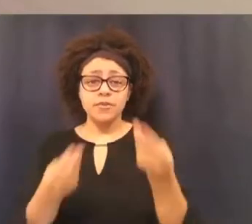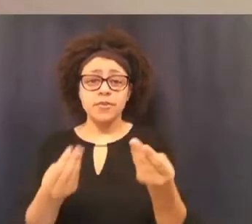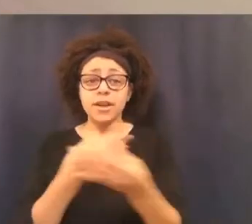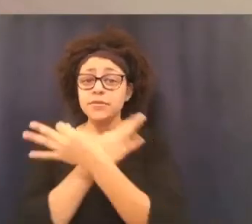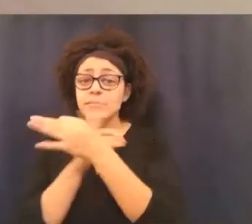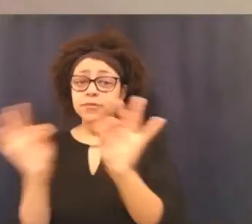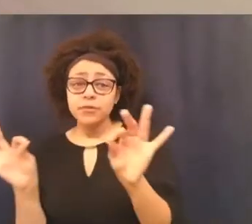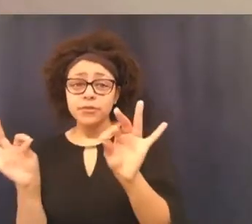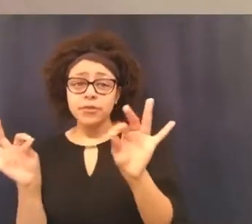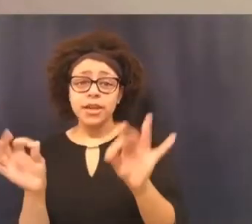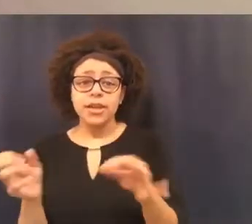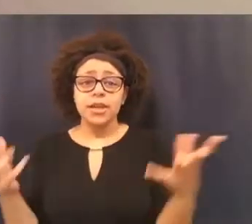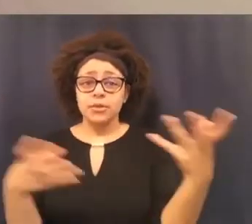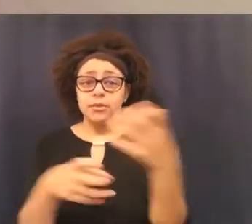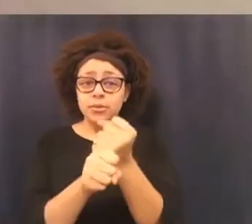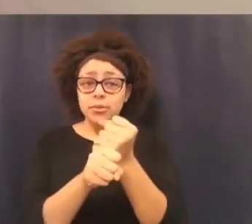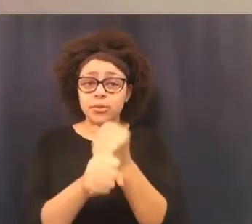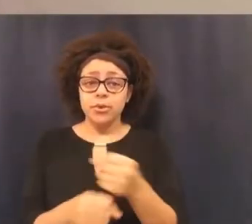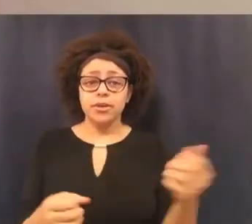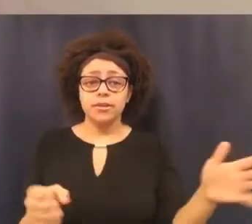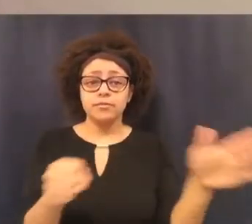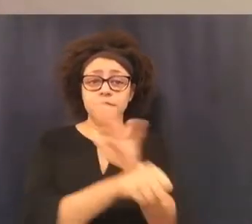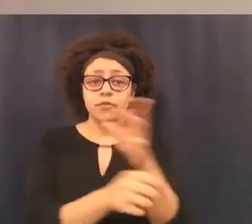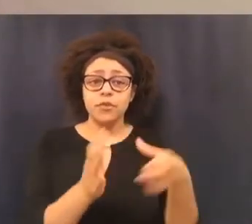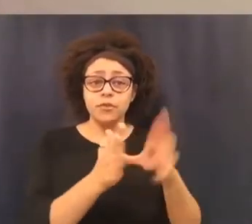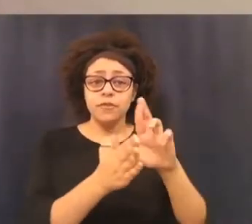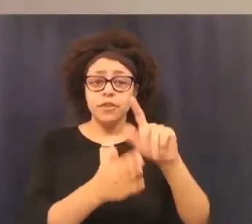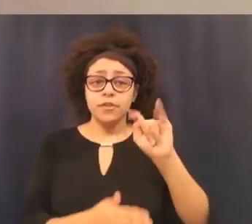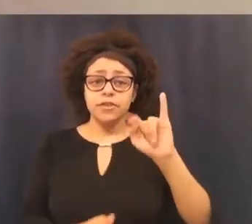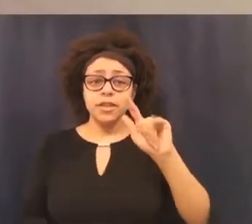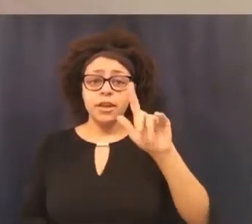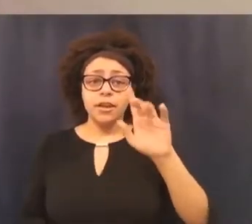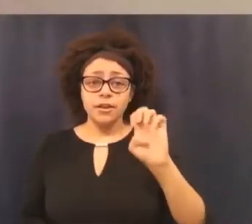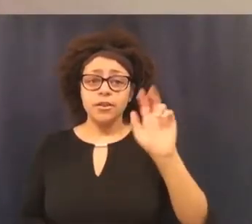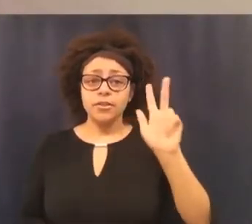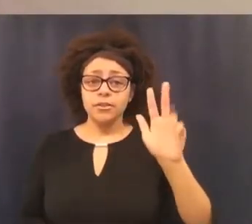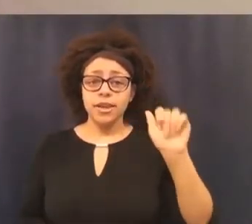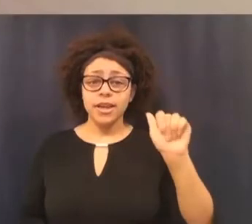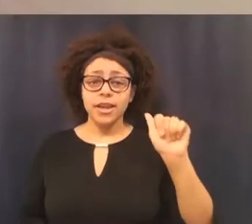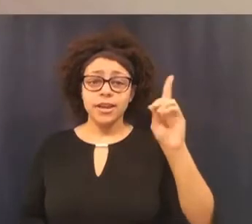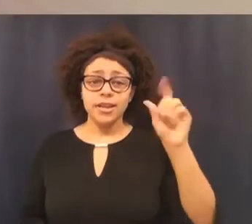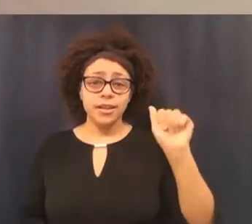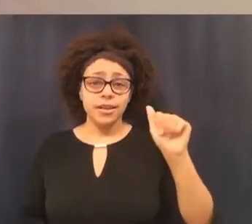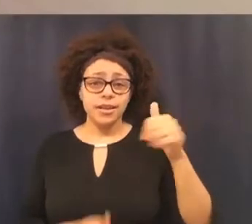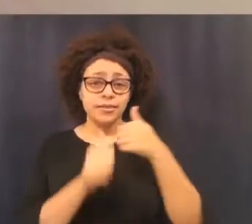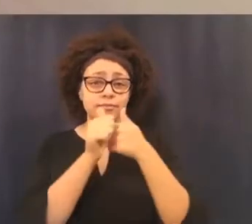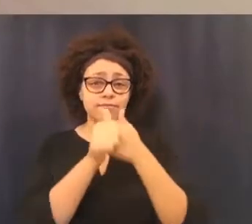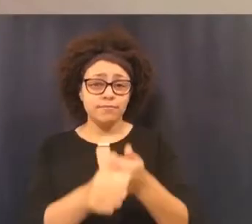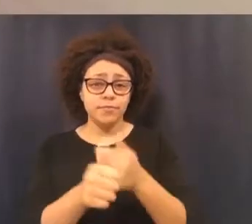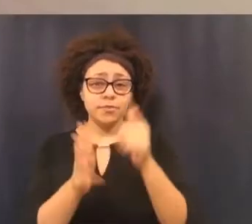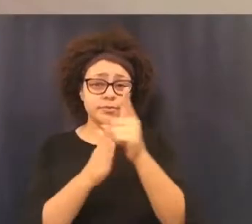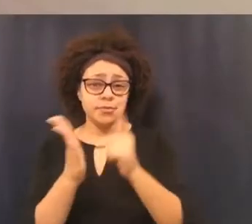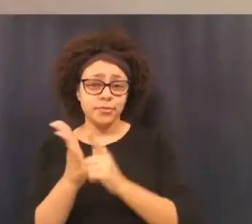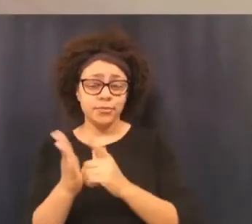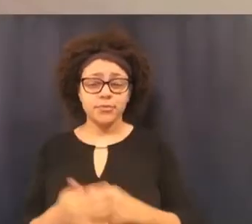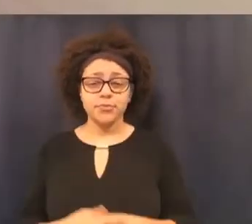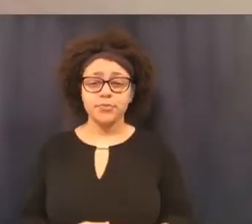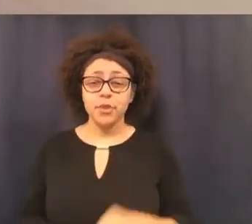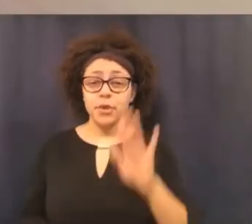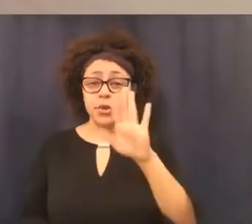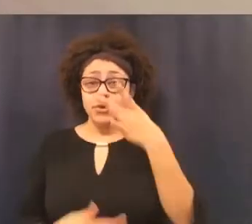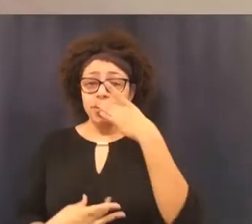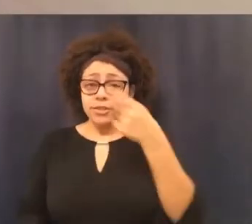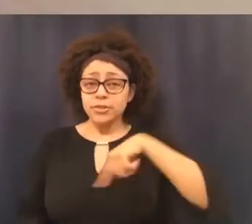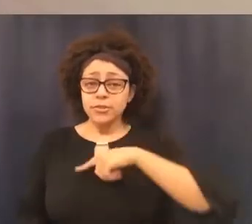and comprehensive overview of Title III ADA compliance law. We'll keep you engaged with interesting legal case